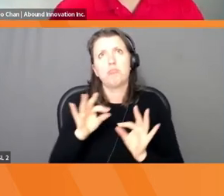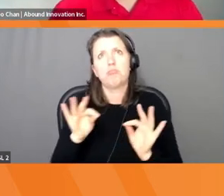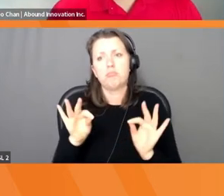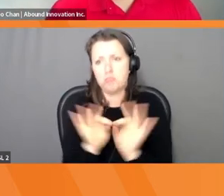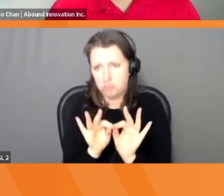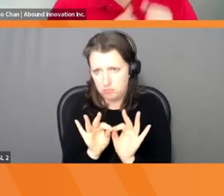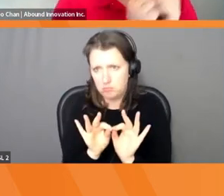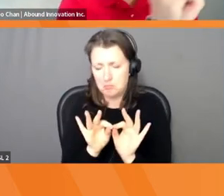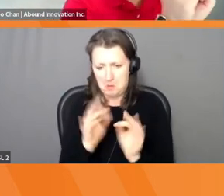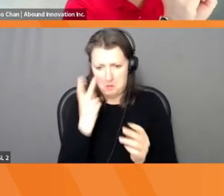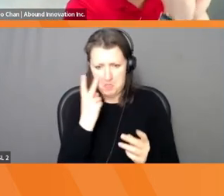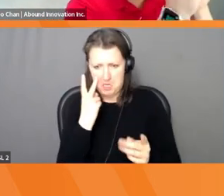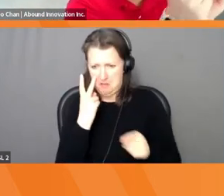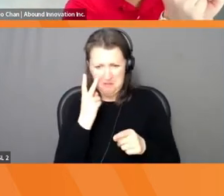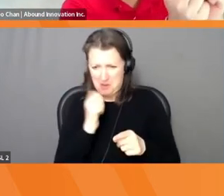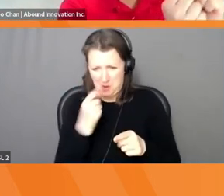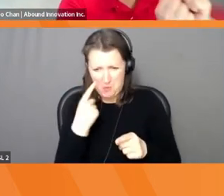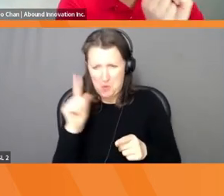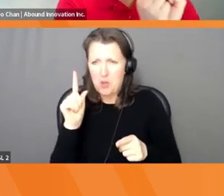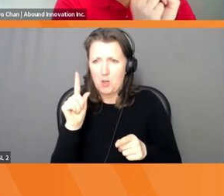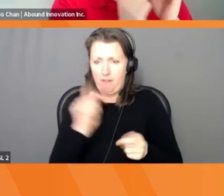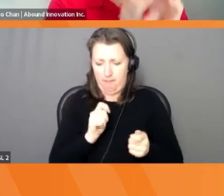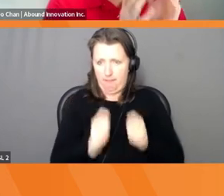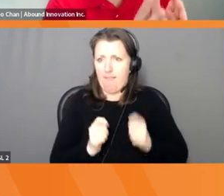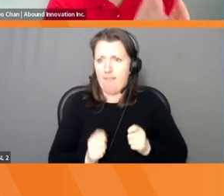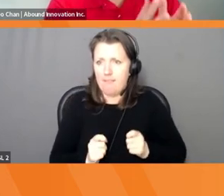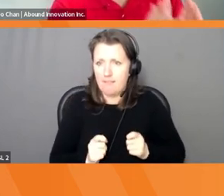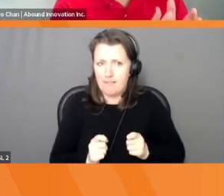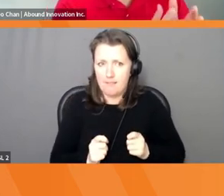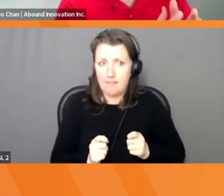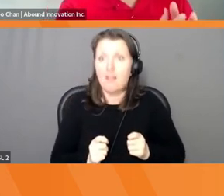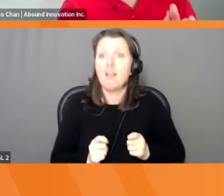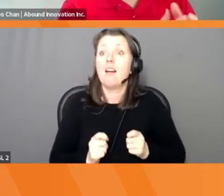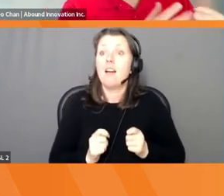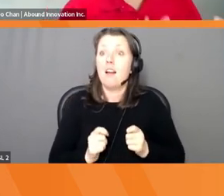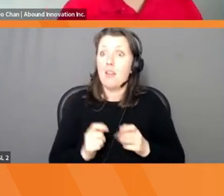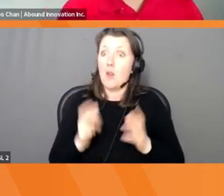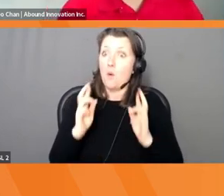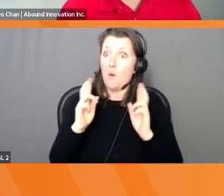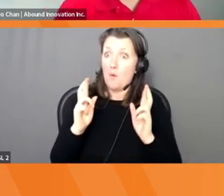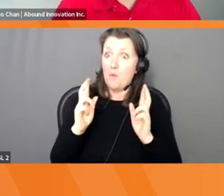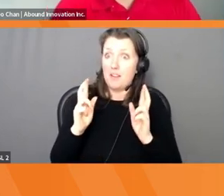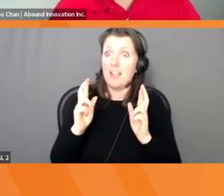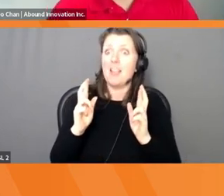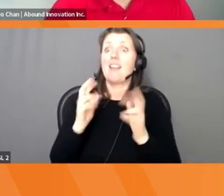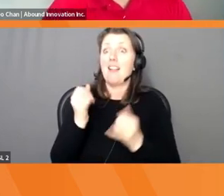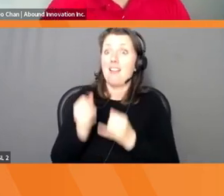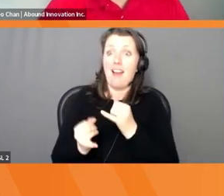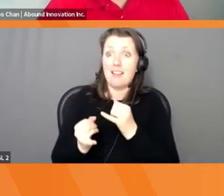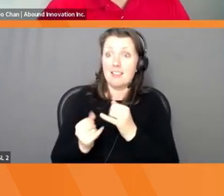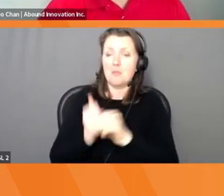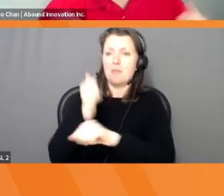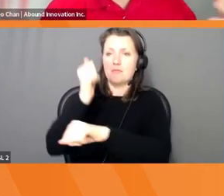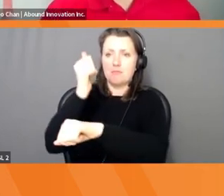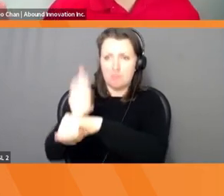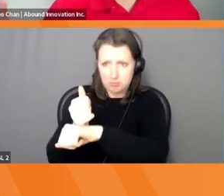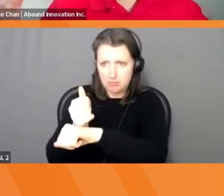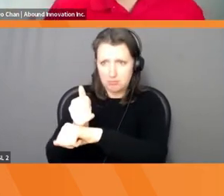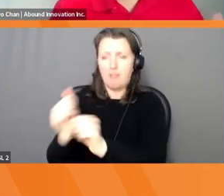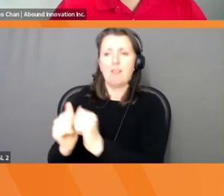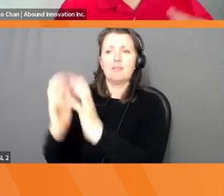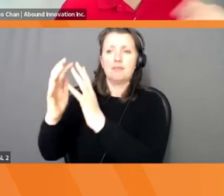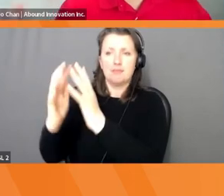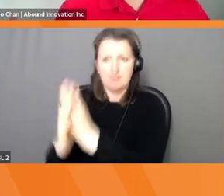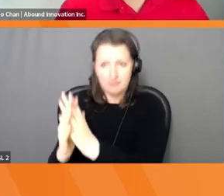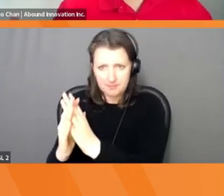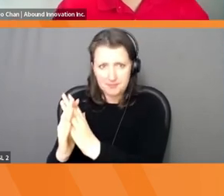And then finally, hopefully, we go to implement, right? We want to make the finished solution a reality. So the way we do this is we plan it out,